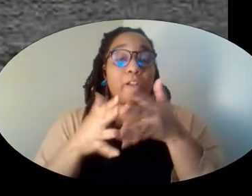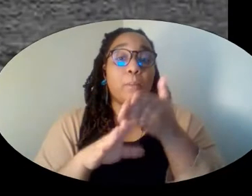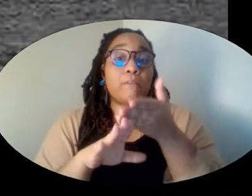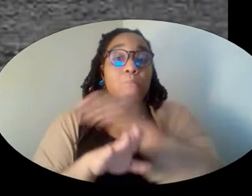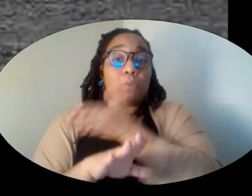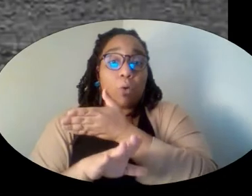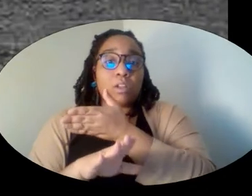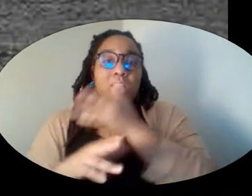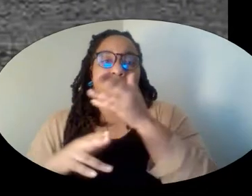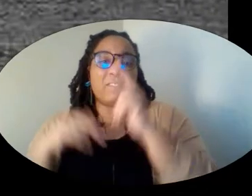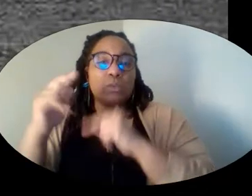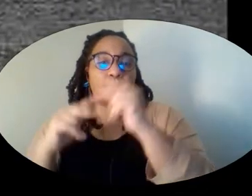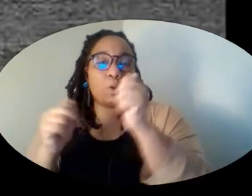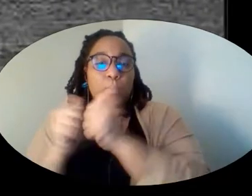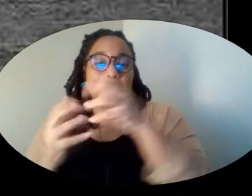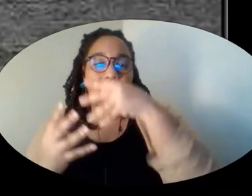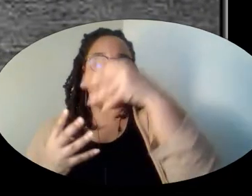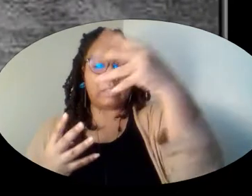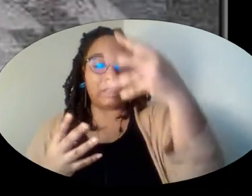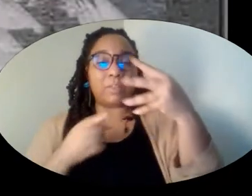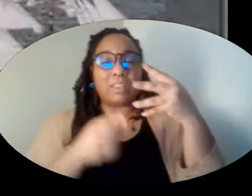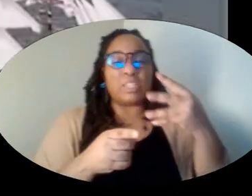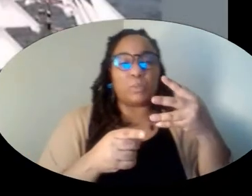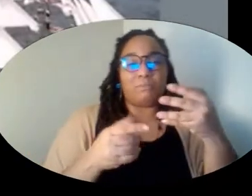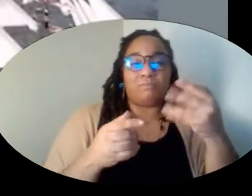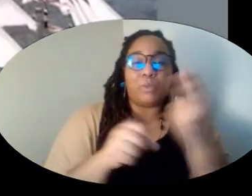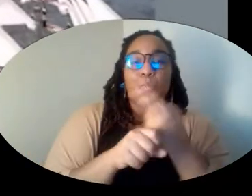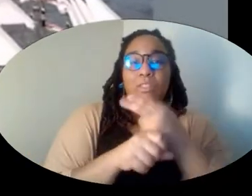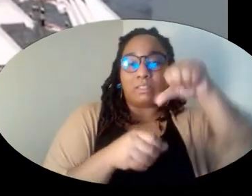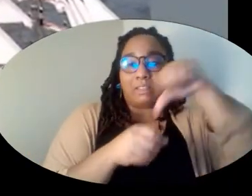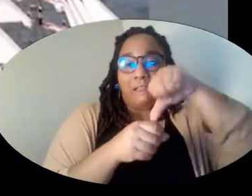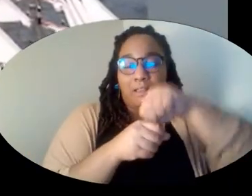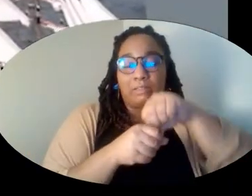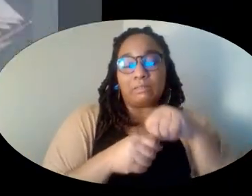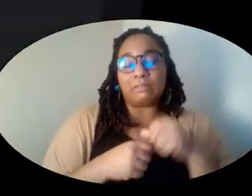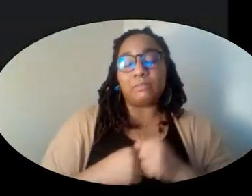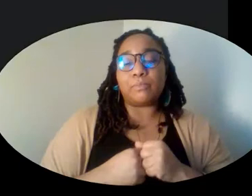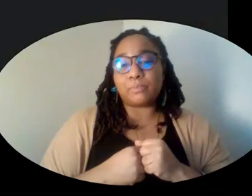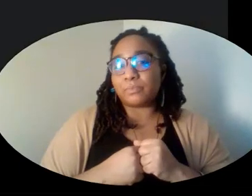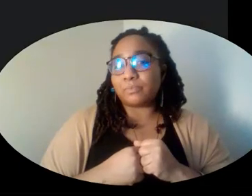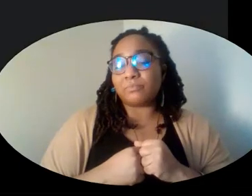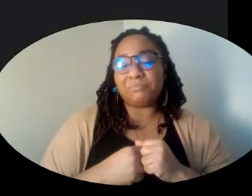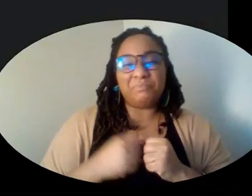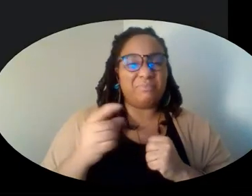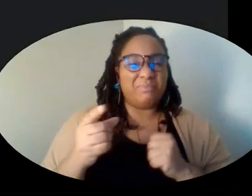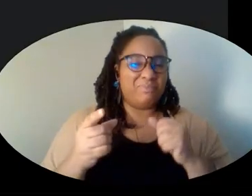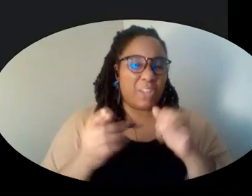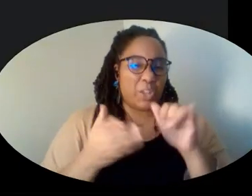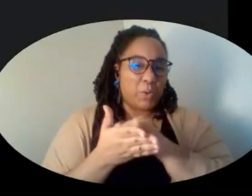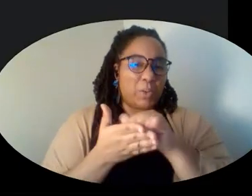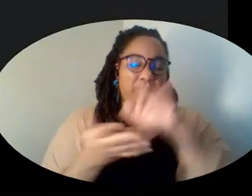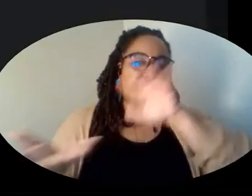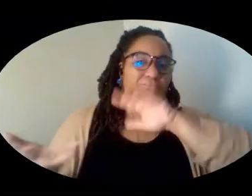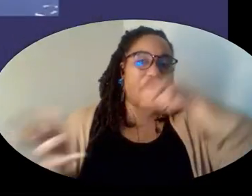Upsell in 1976, that was a couple of years after the famous daily news headlines. I mean, the city was a wreck,